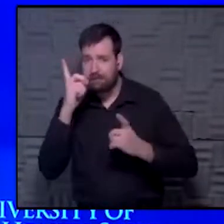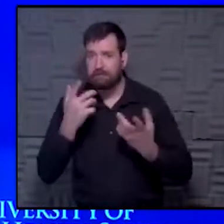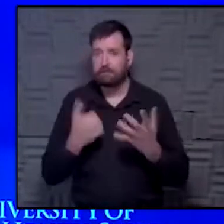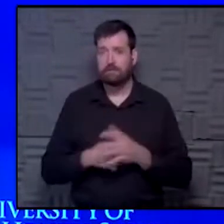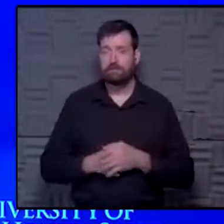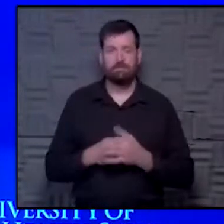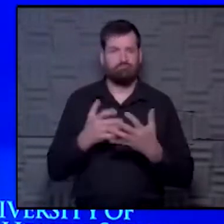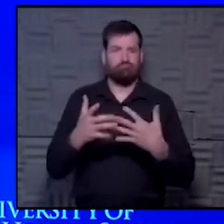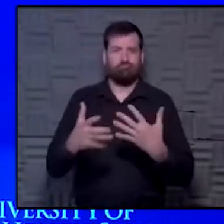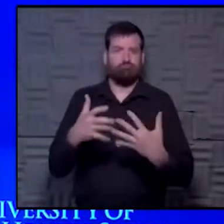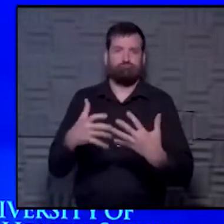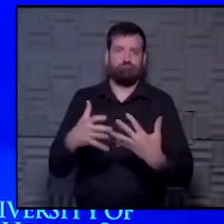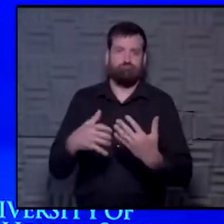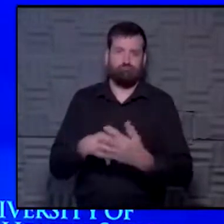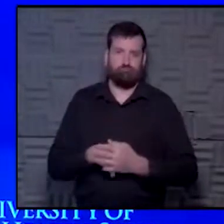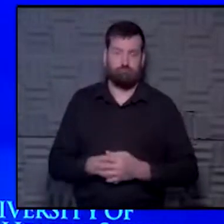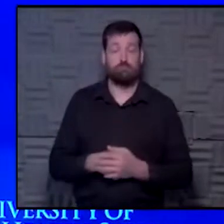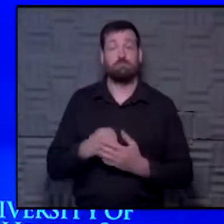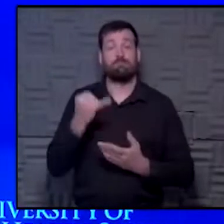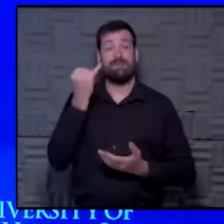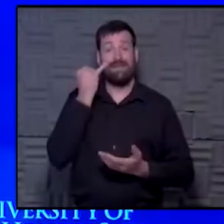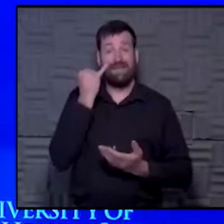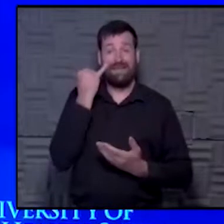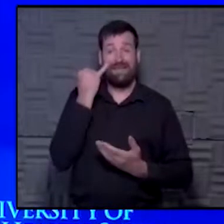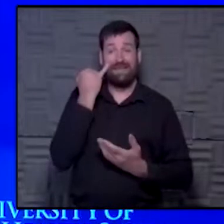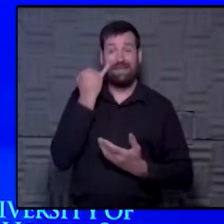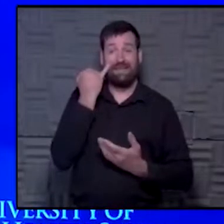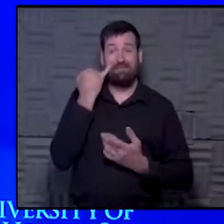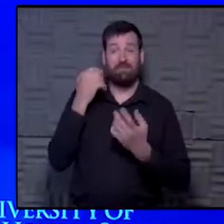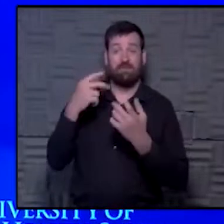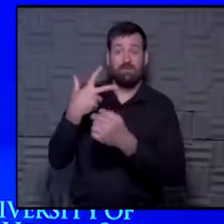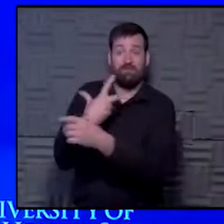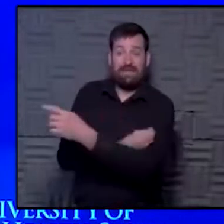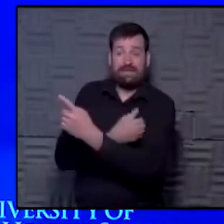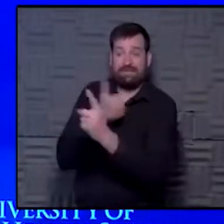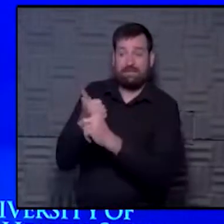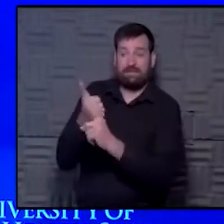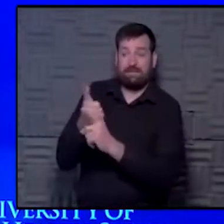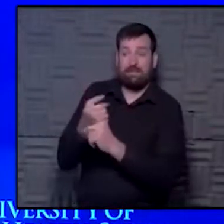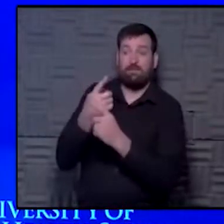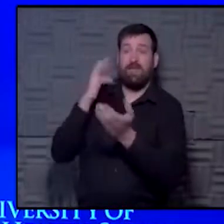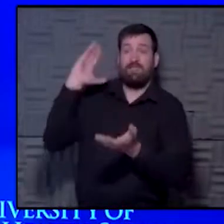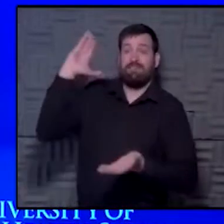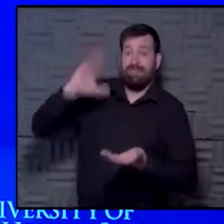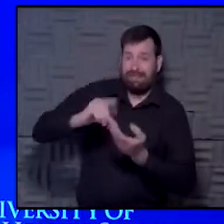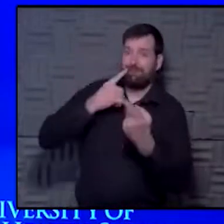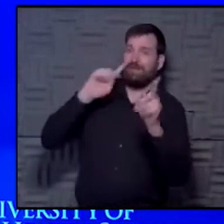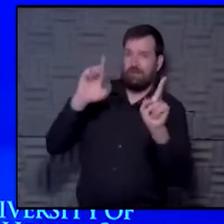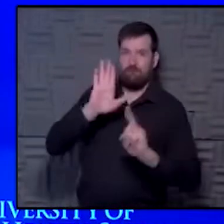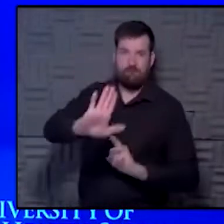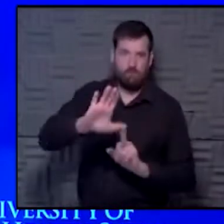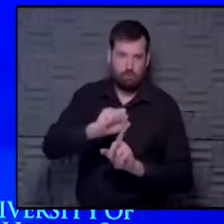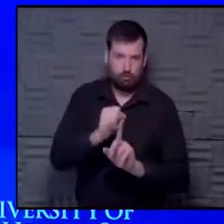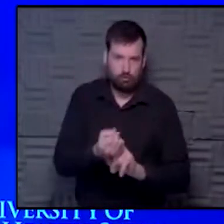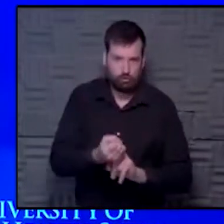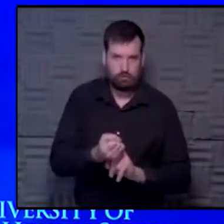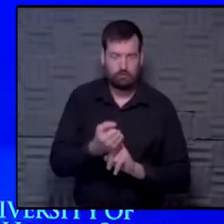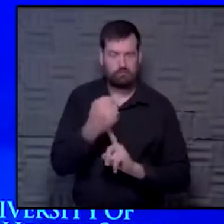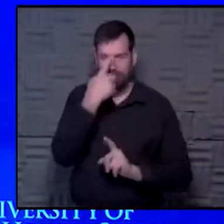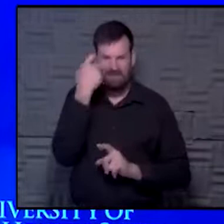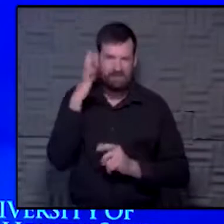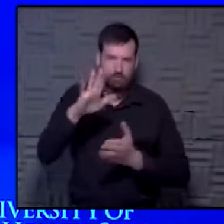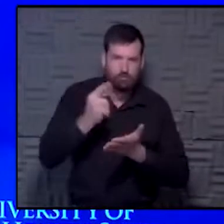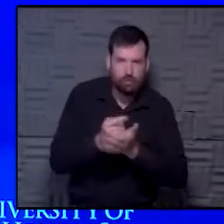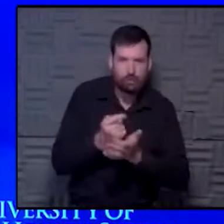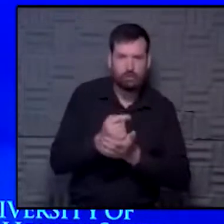right, if there is a reduction in the efficacy of the vaccine in your specific circumstance related to your disease or your